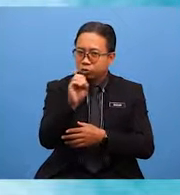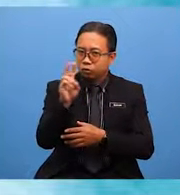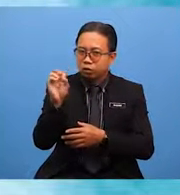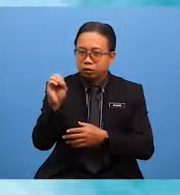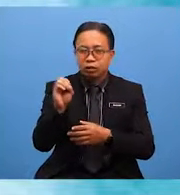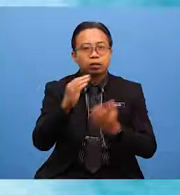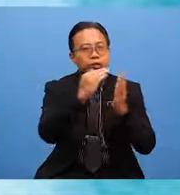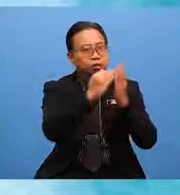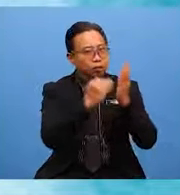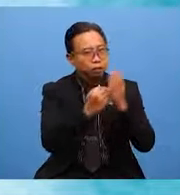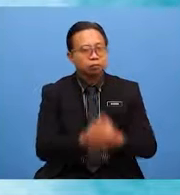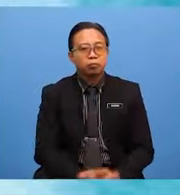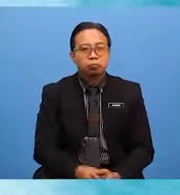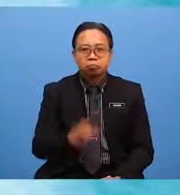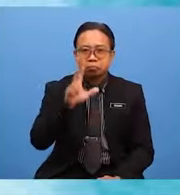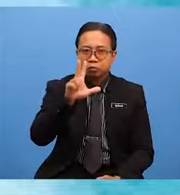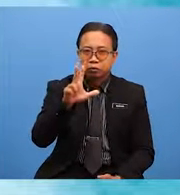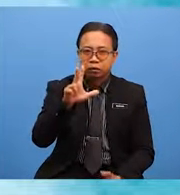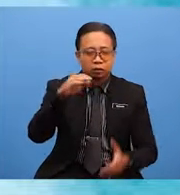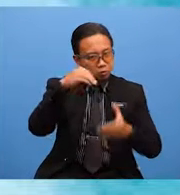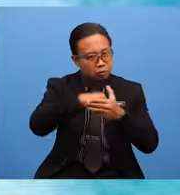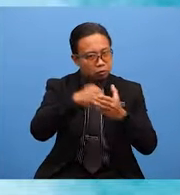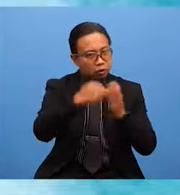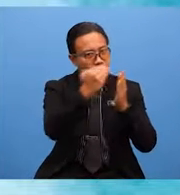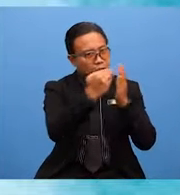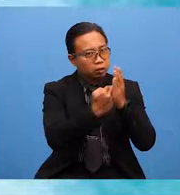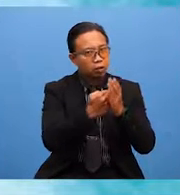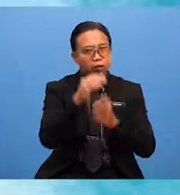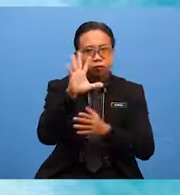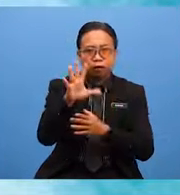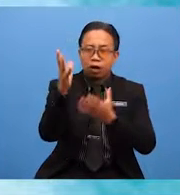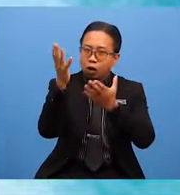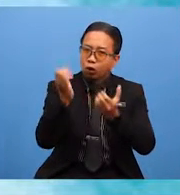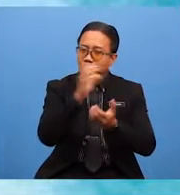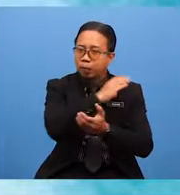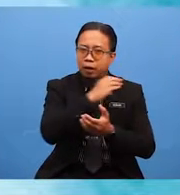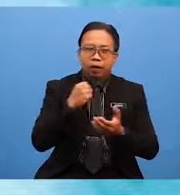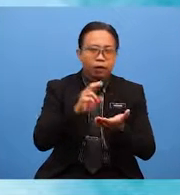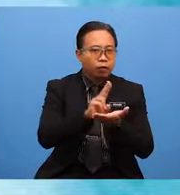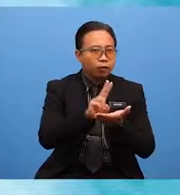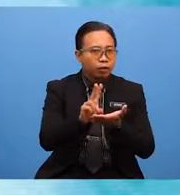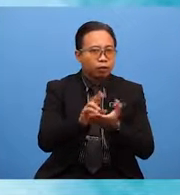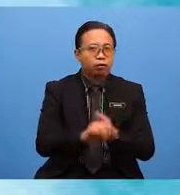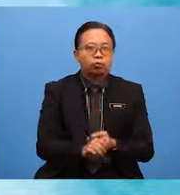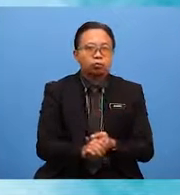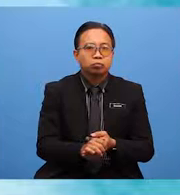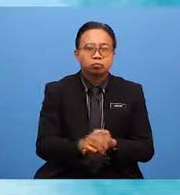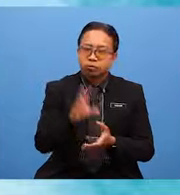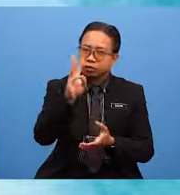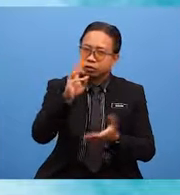Additional details 4. Hopes and wishes 6. Signatory 6. Reported by